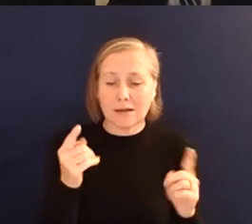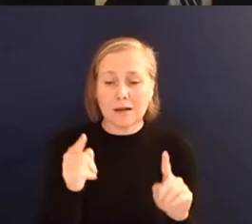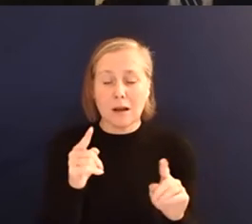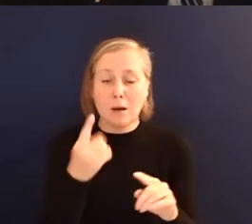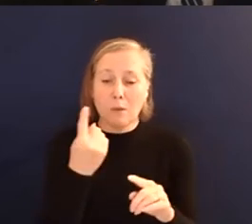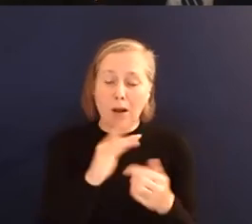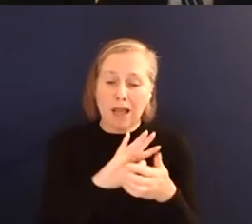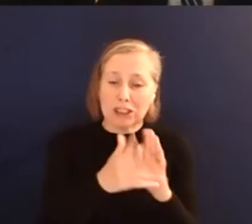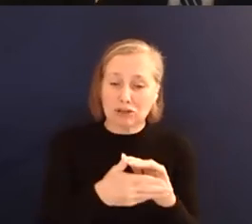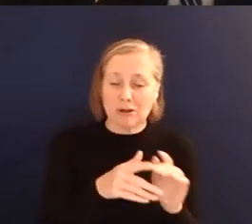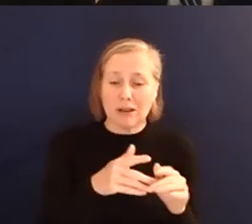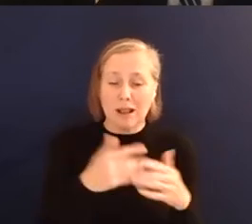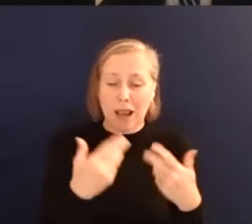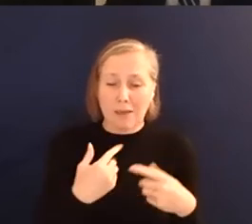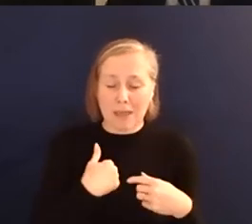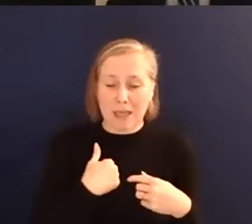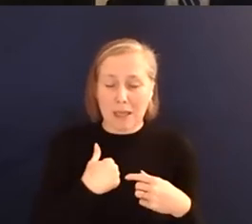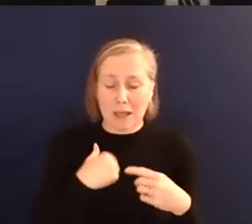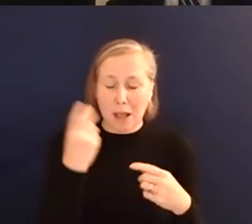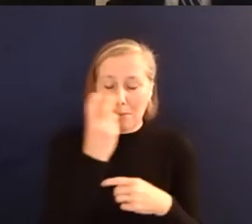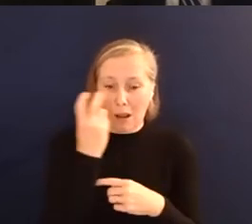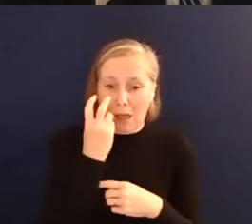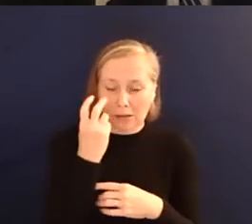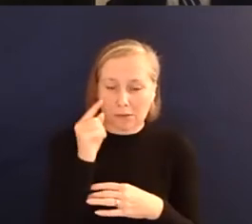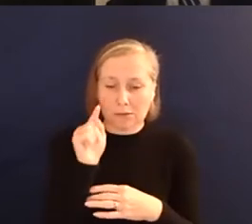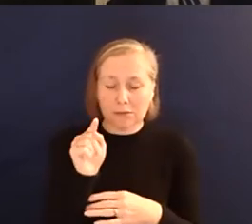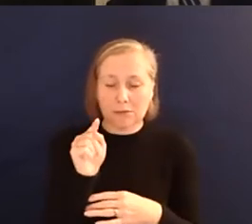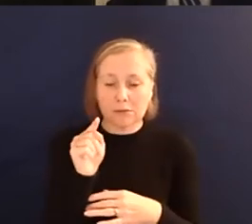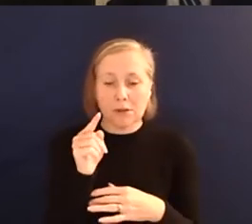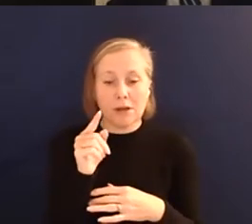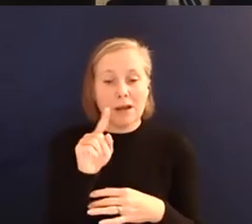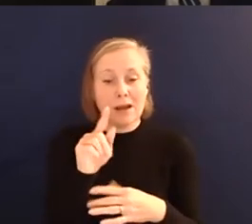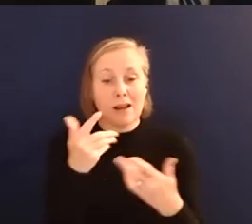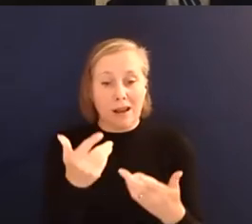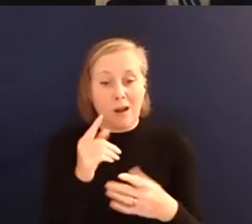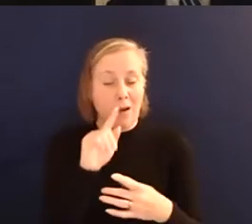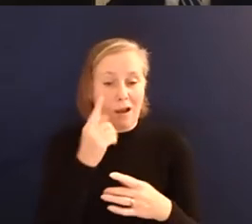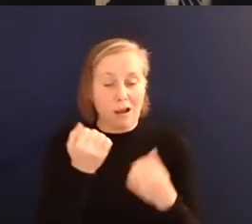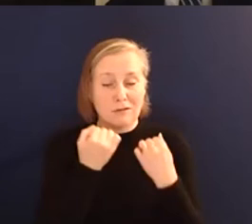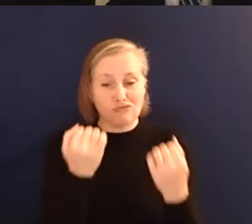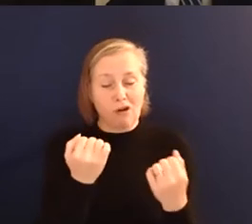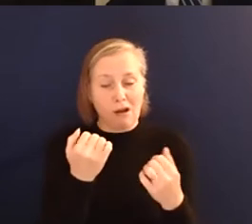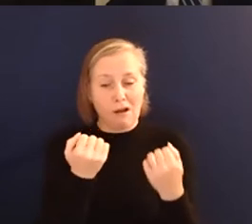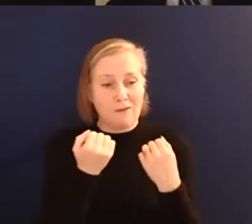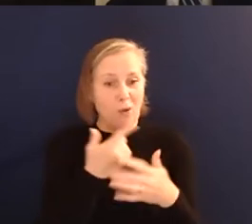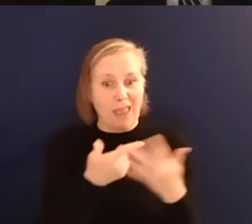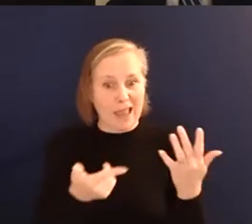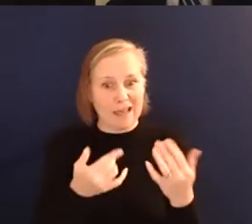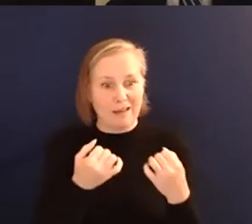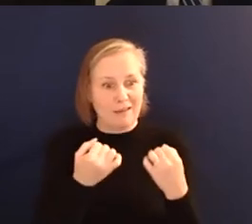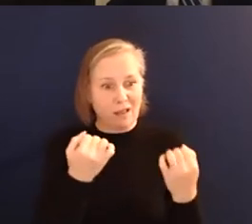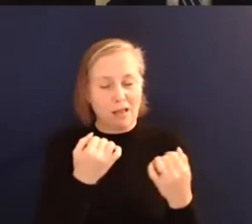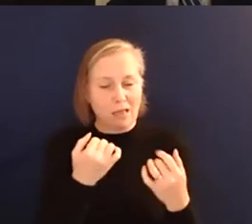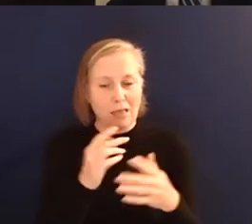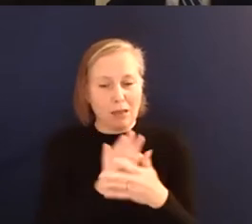legally blind. So because I cannot drive a car anymore or any sort of vehicle that really sort of